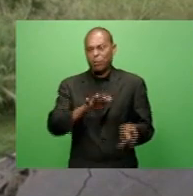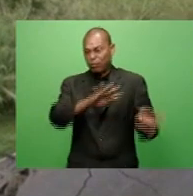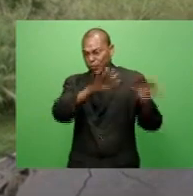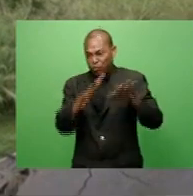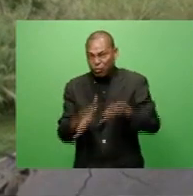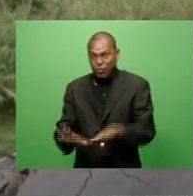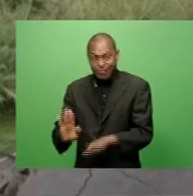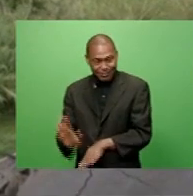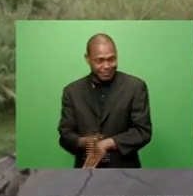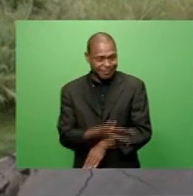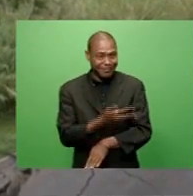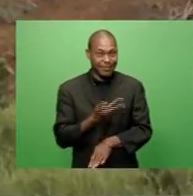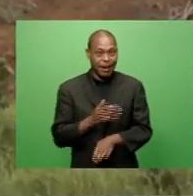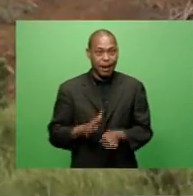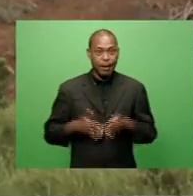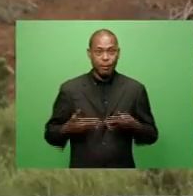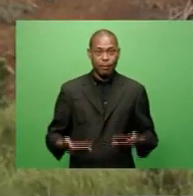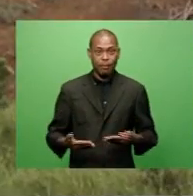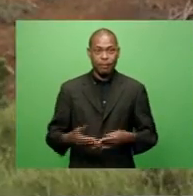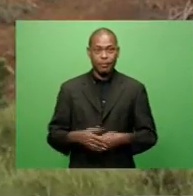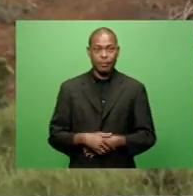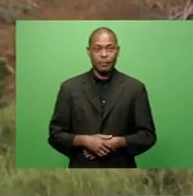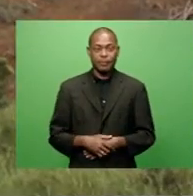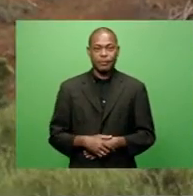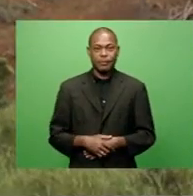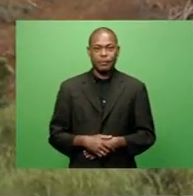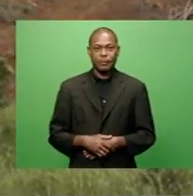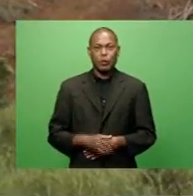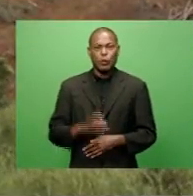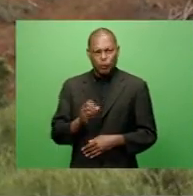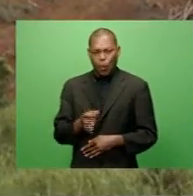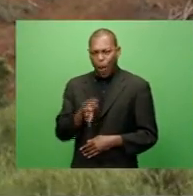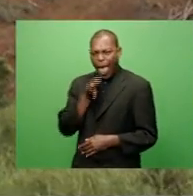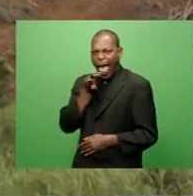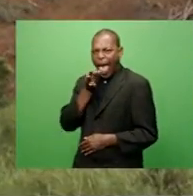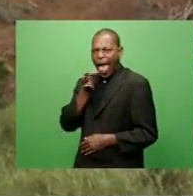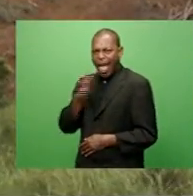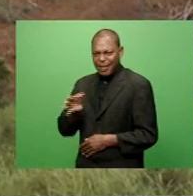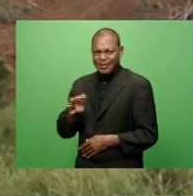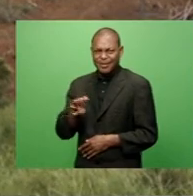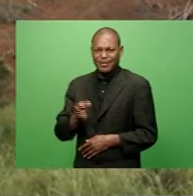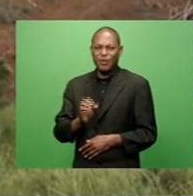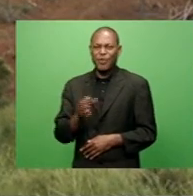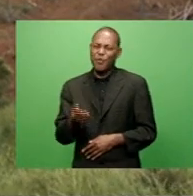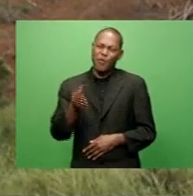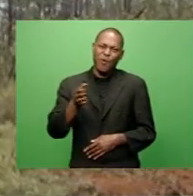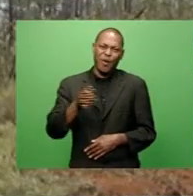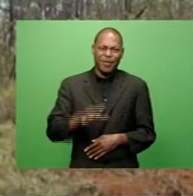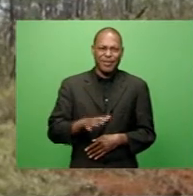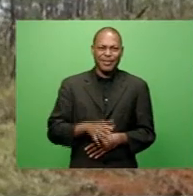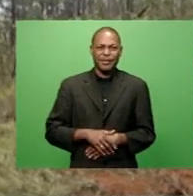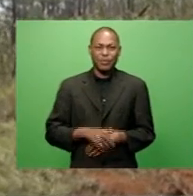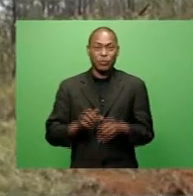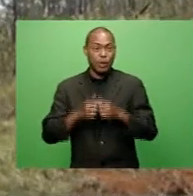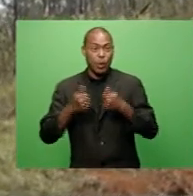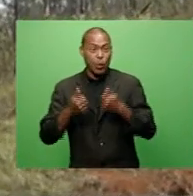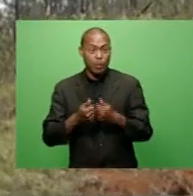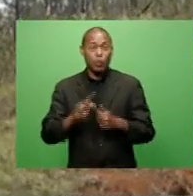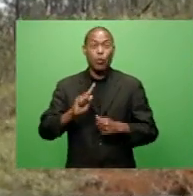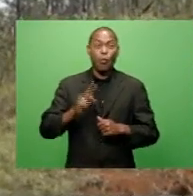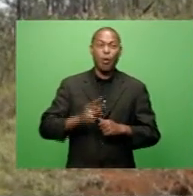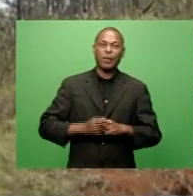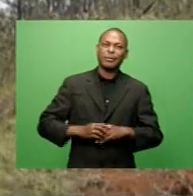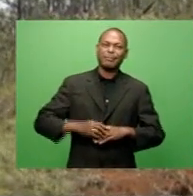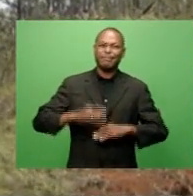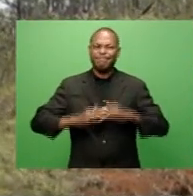at Korosomo Hill. After initially seeking permission from the Matangali Nathonge last week for the construction work on